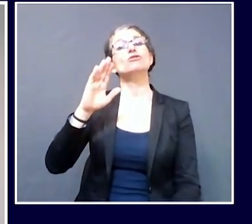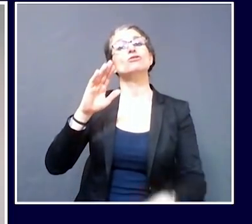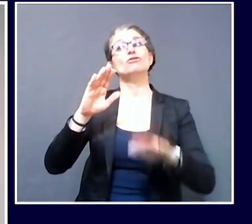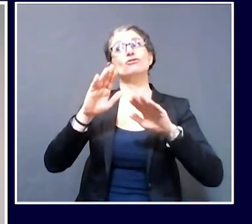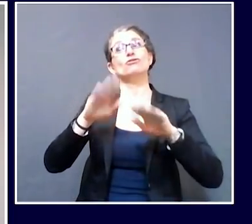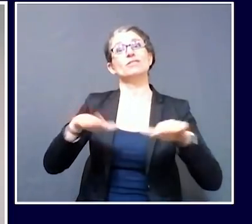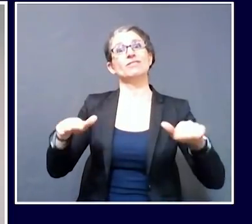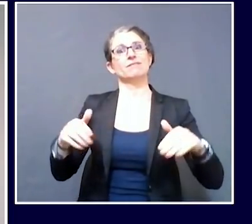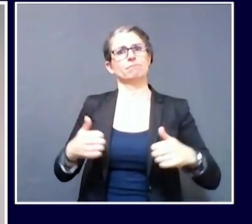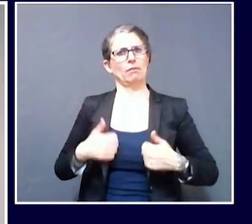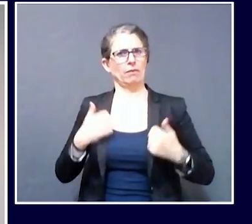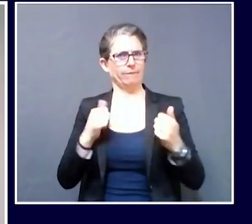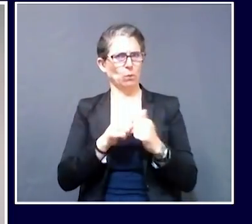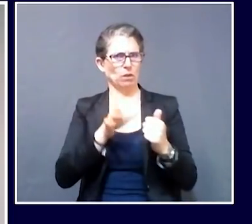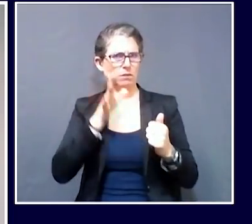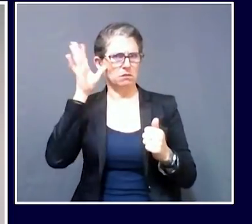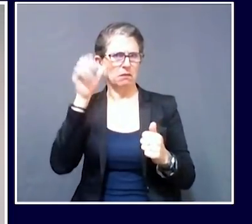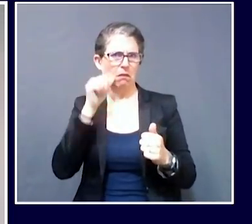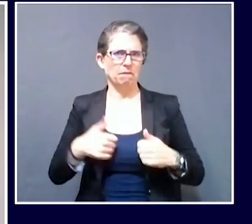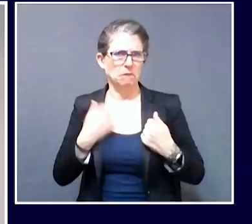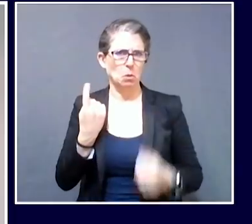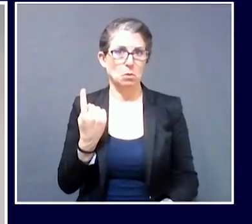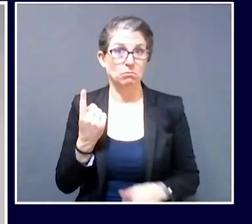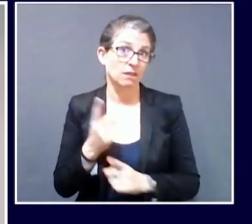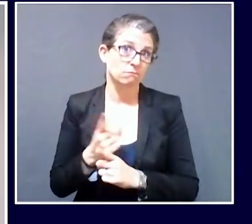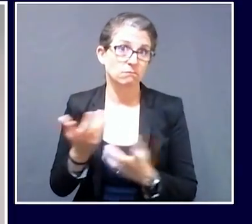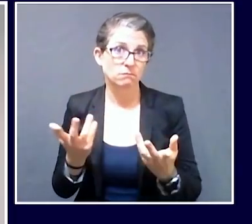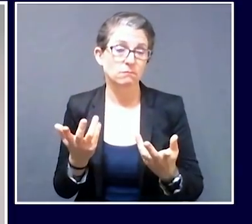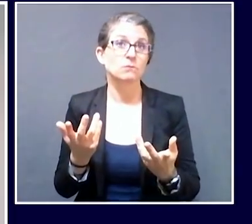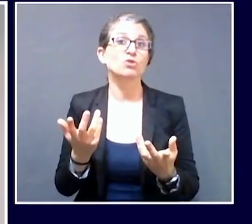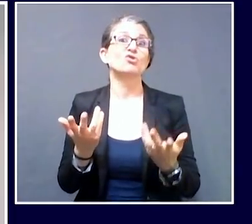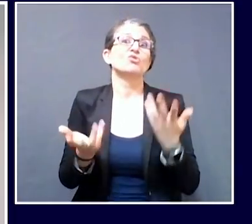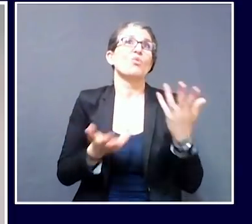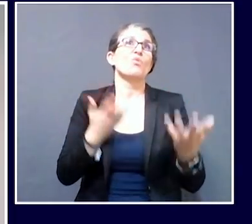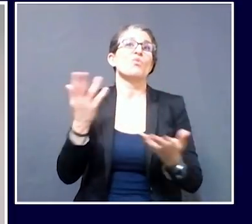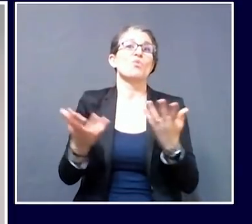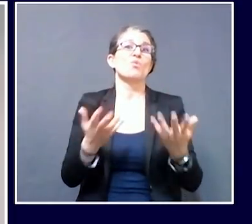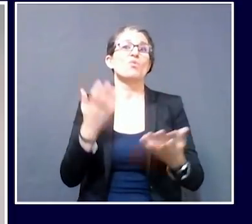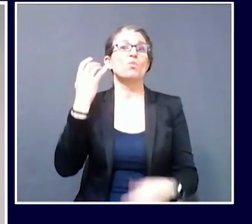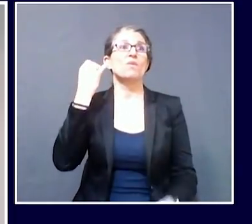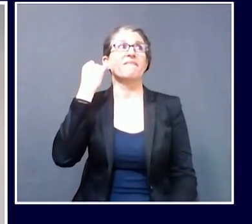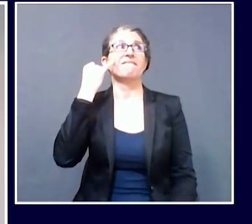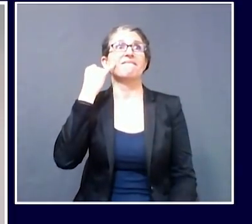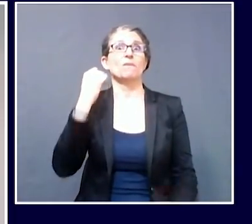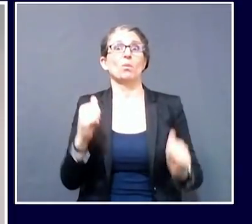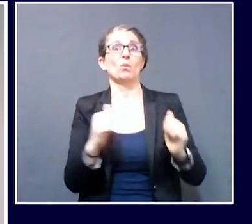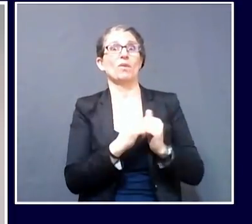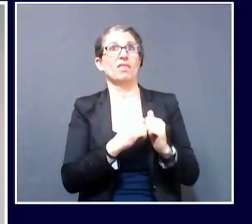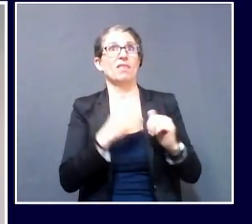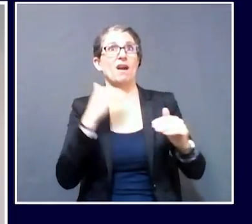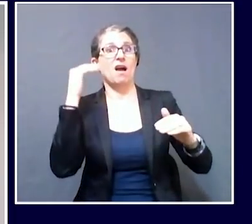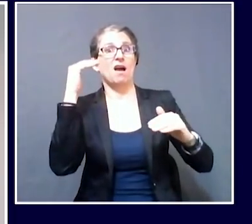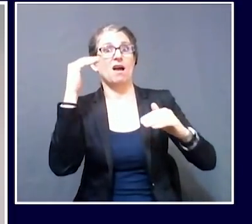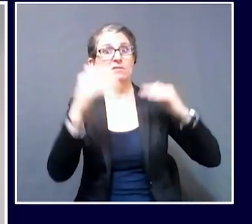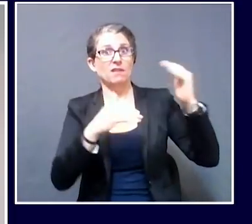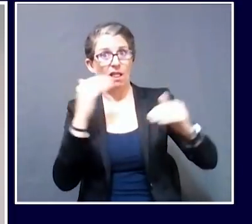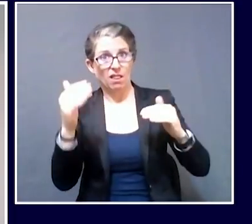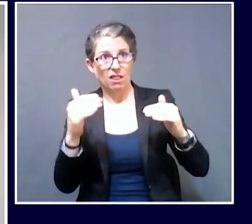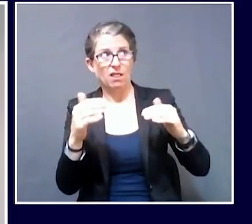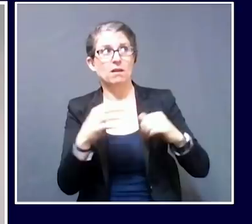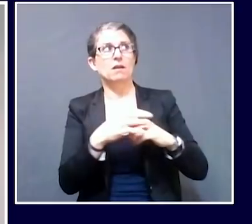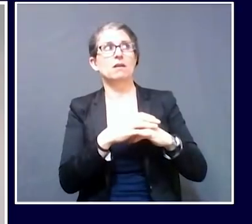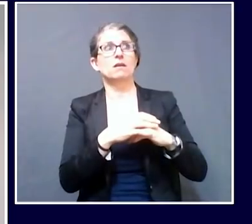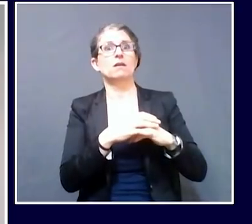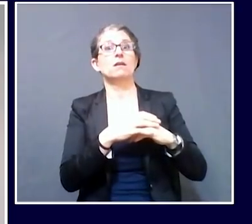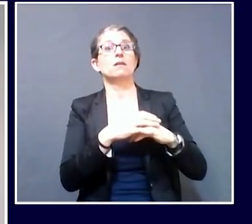adults who are more likely to be carriers, to be pre-symptomatic. And thus, the assumption